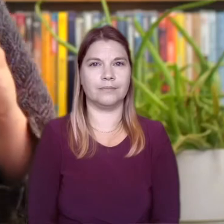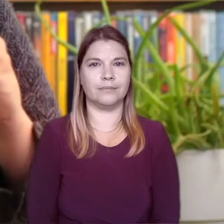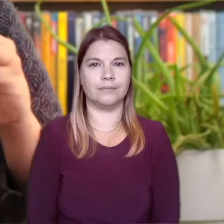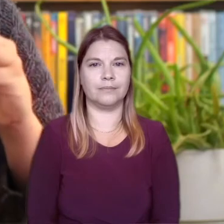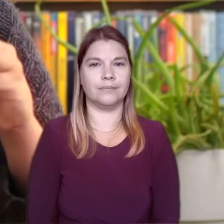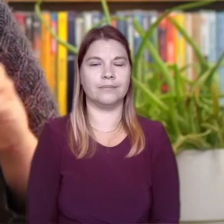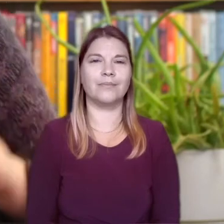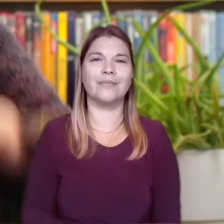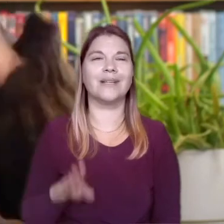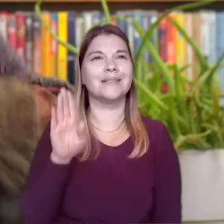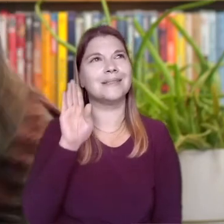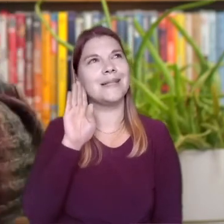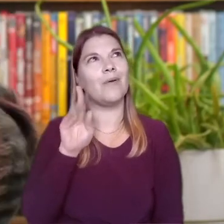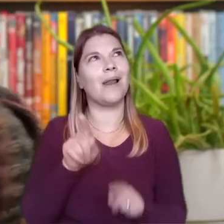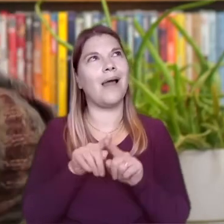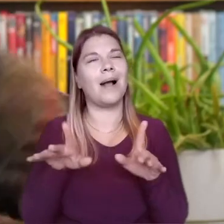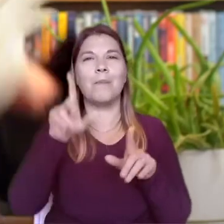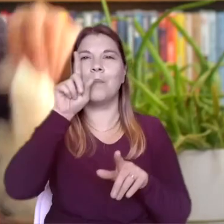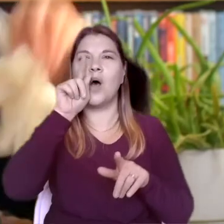they sound a bit like a flock of birds